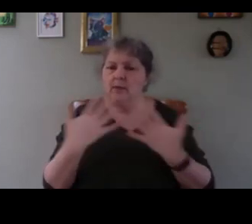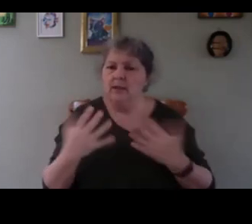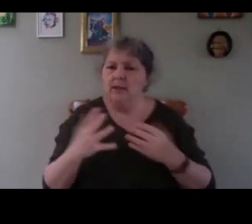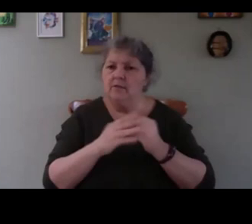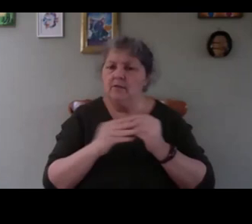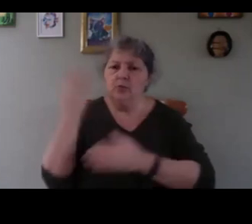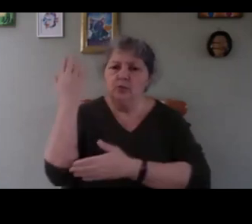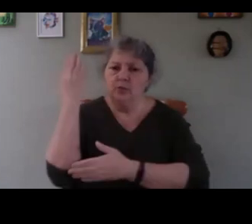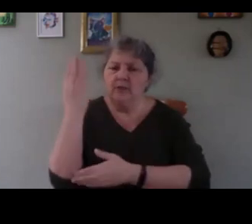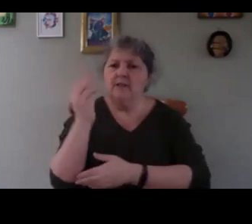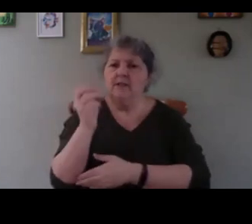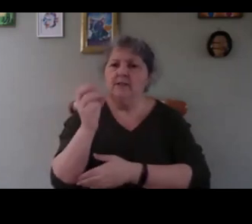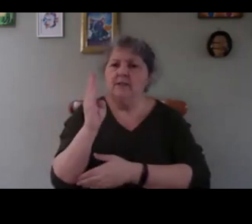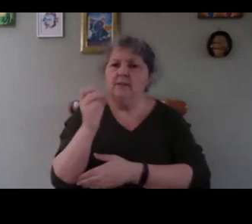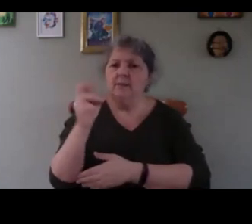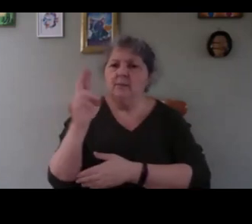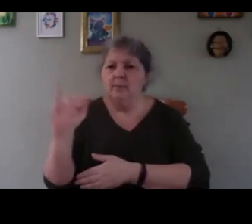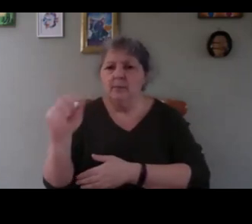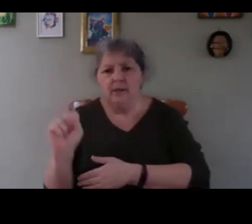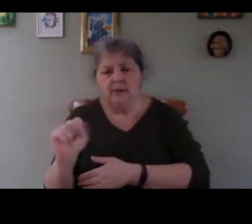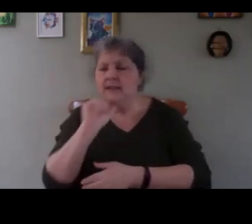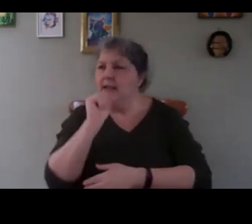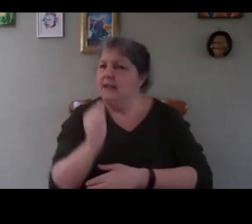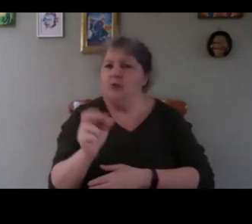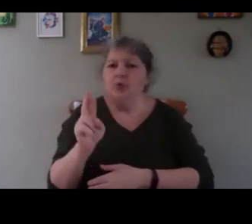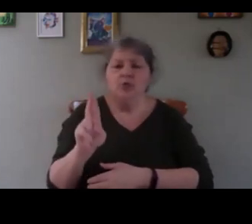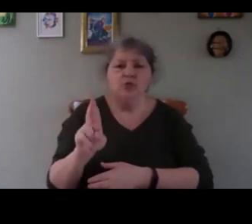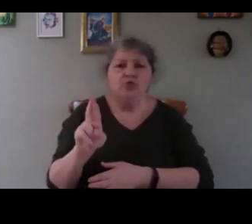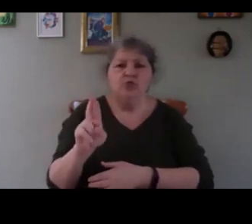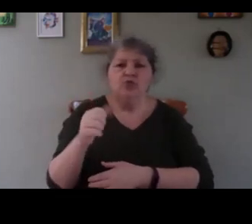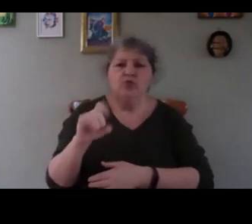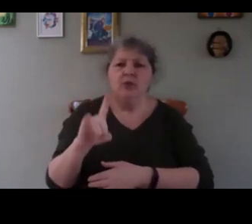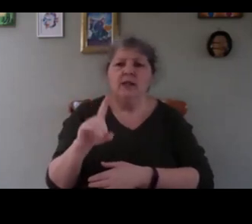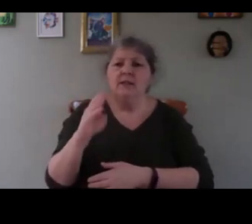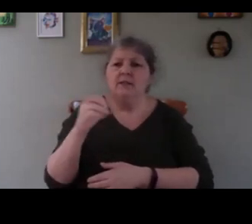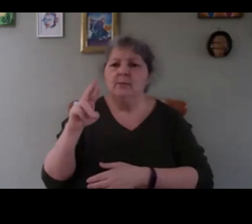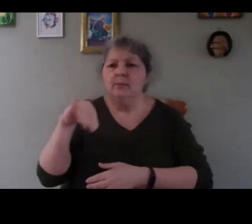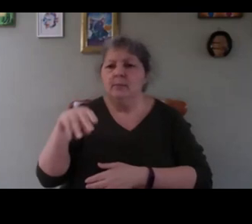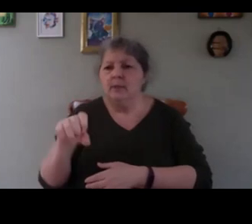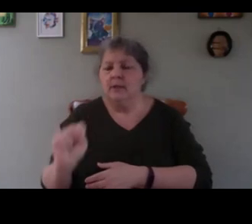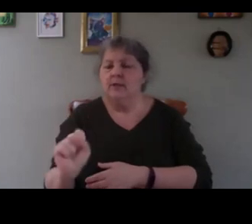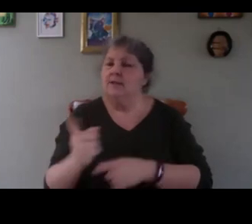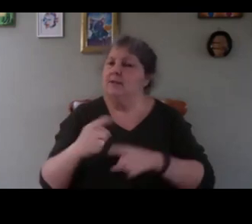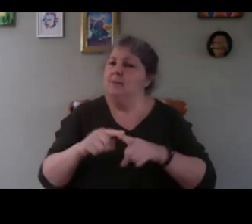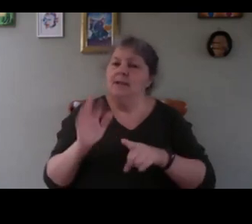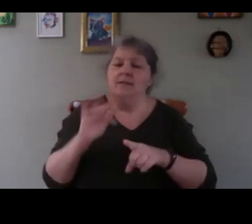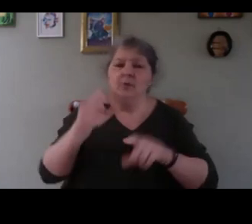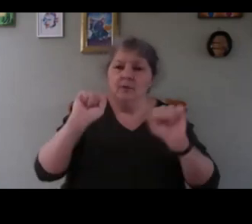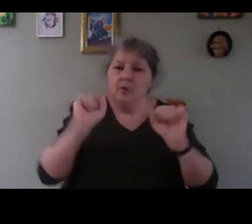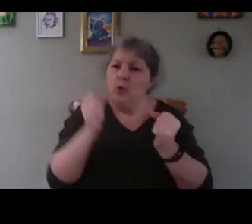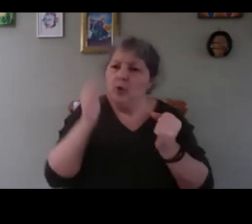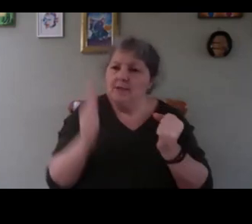berries had no raspberries the apple were gone so depending if you have a cold side or not